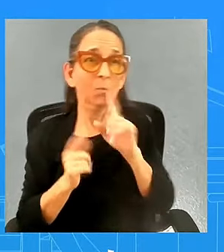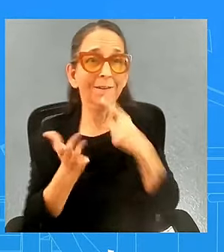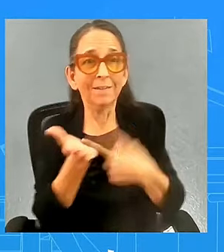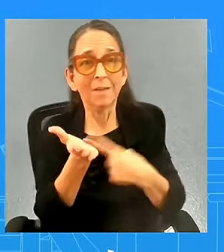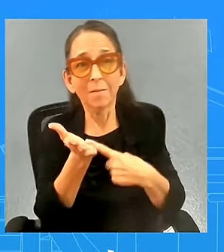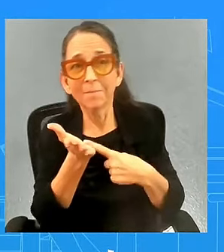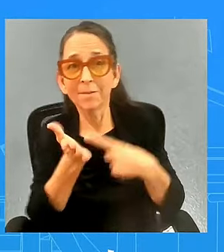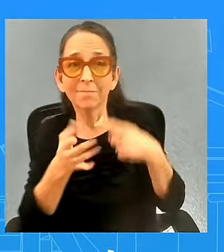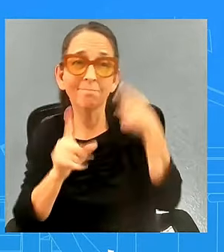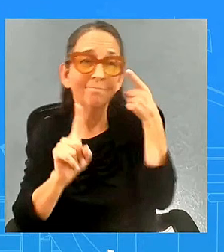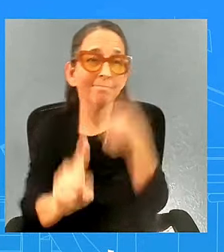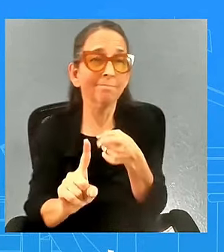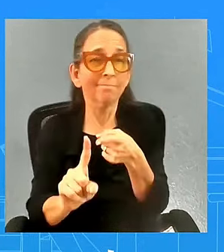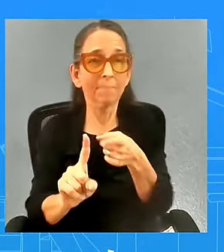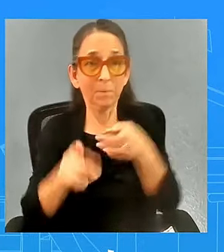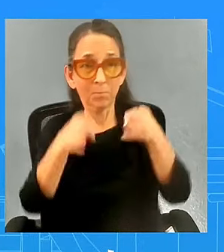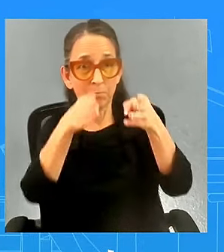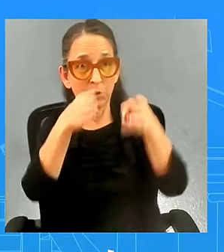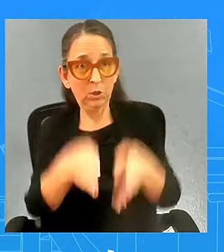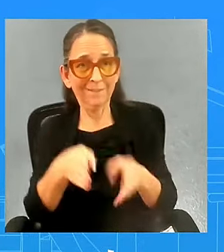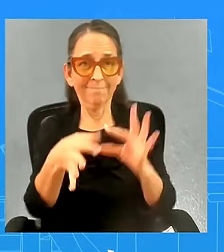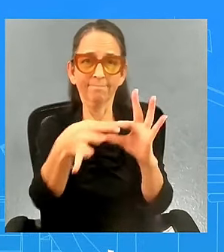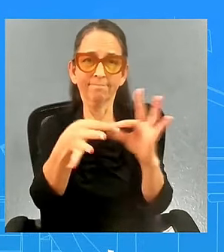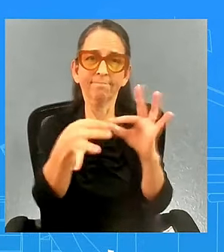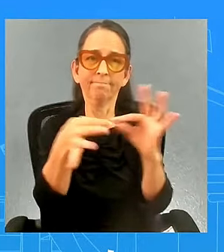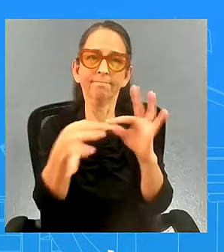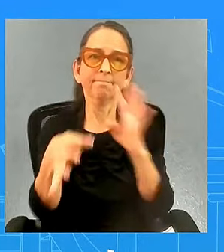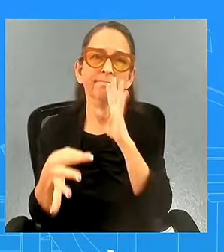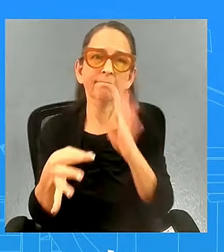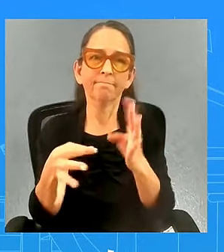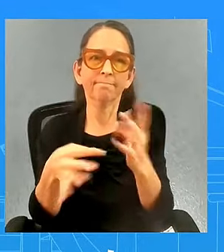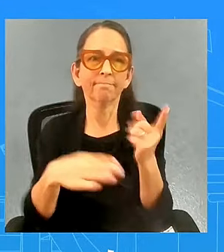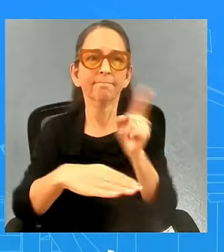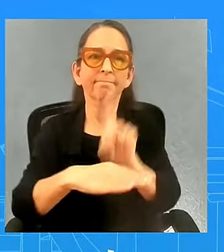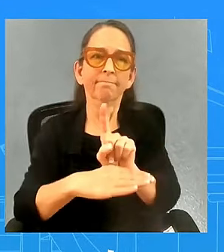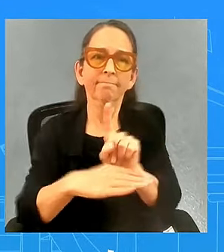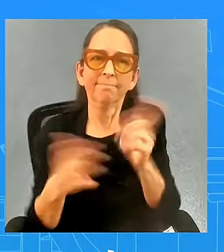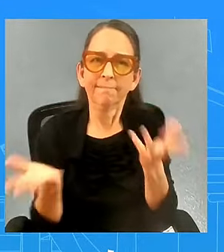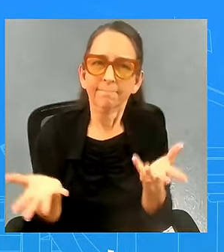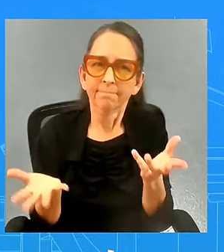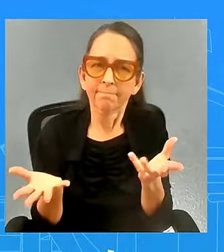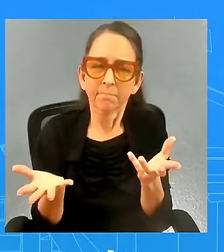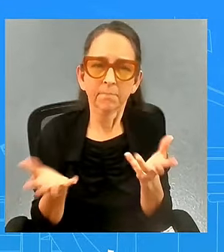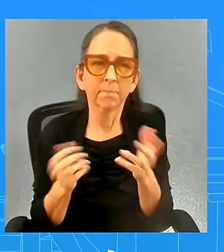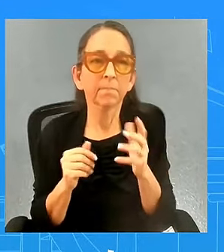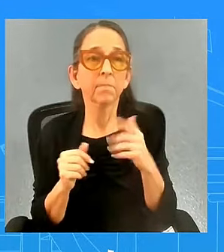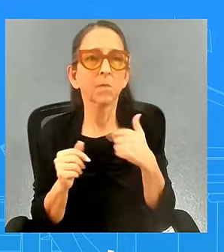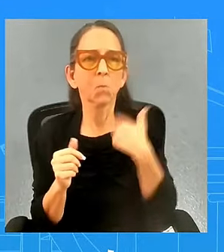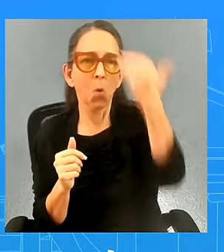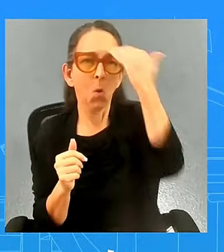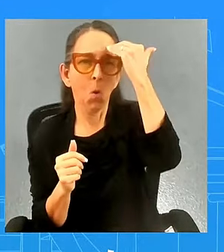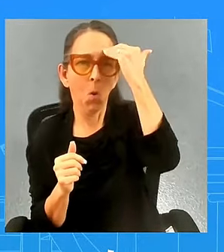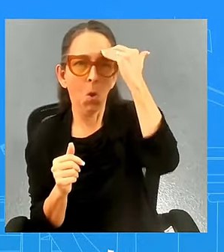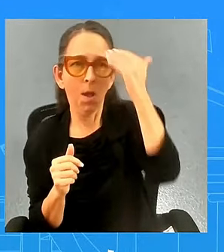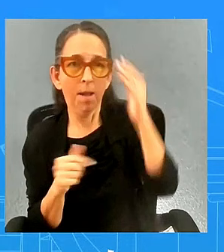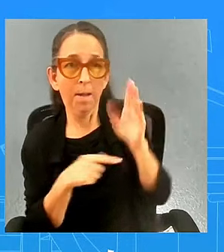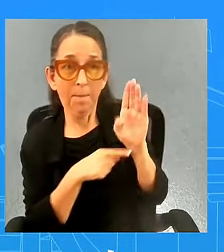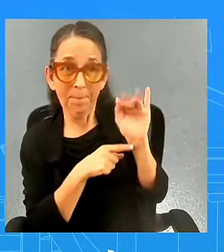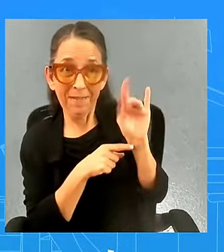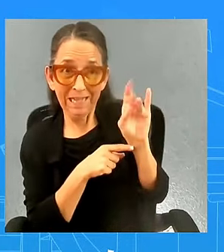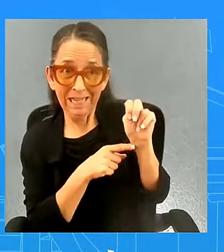person said um but one i guess i want to know does he think less of